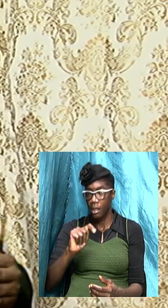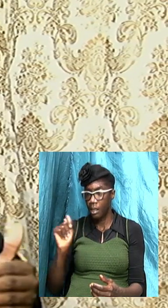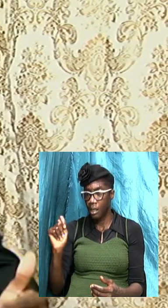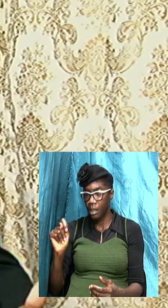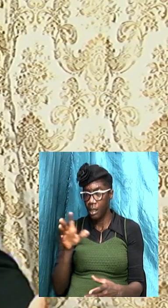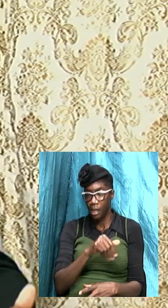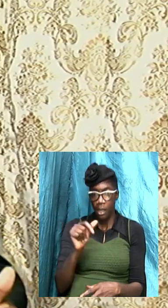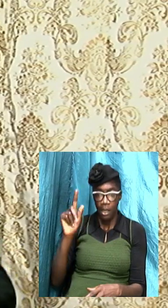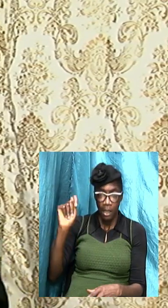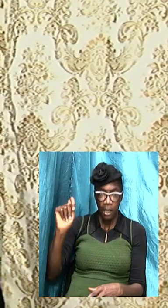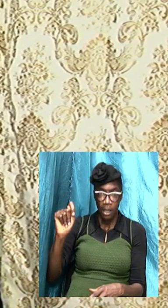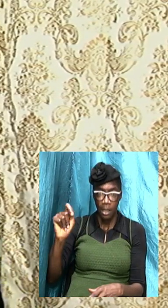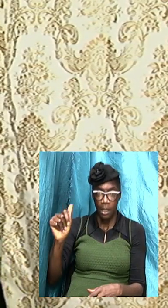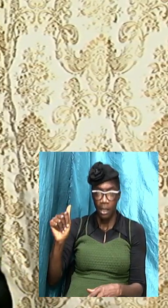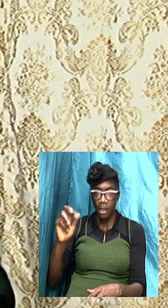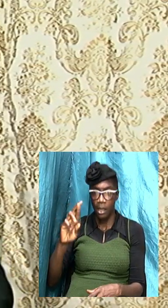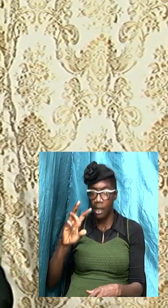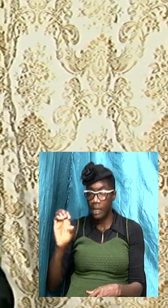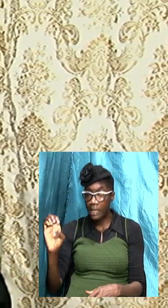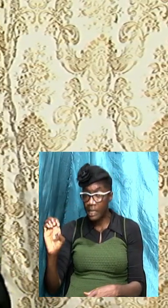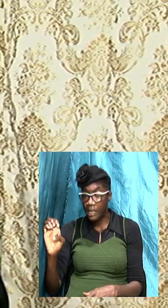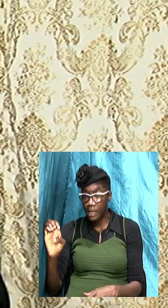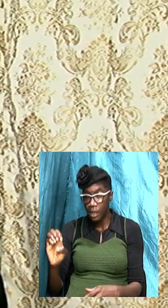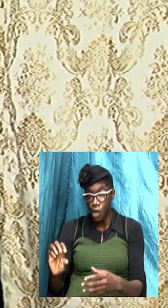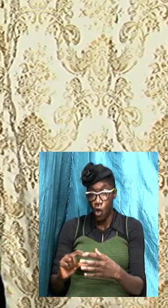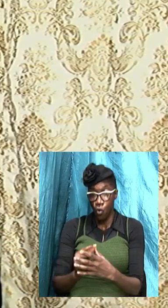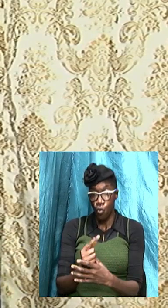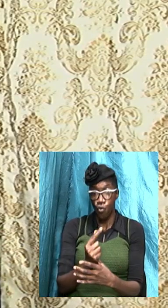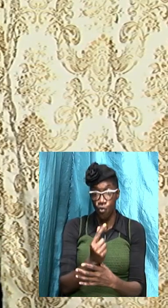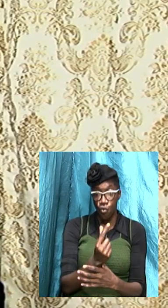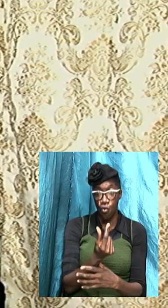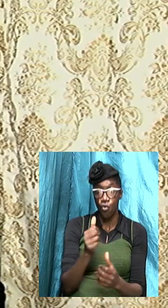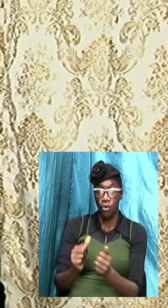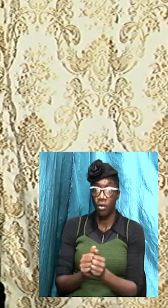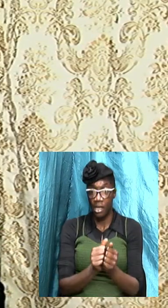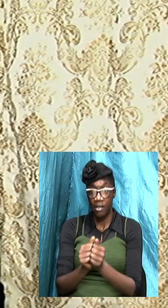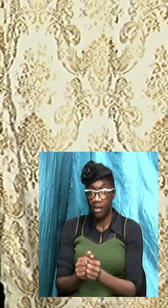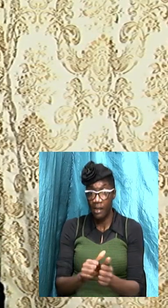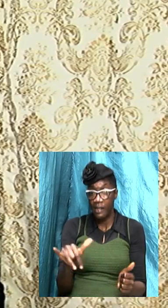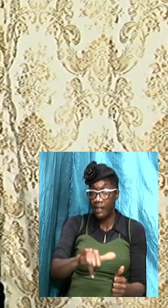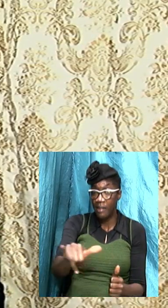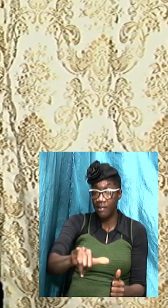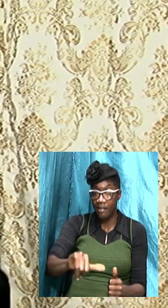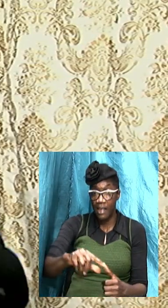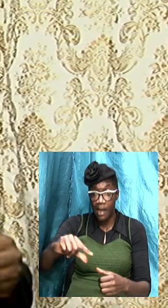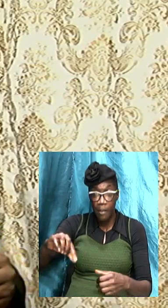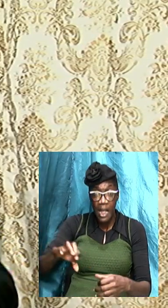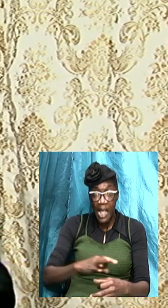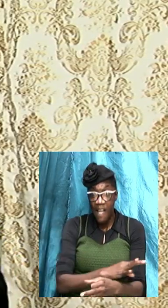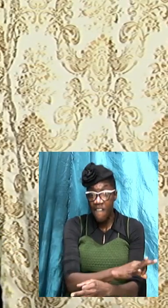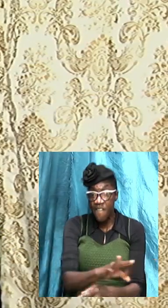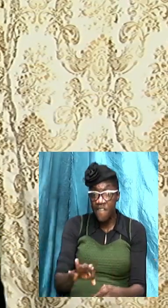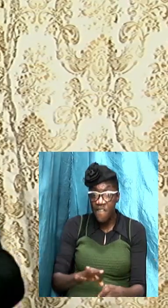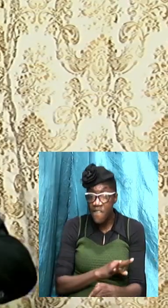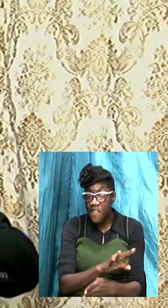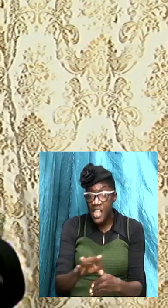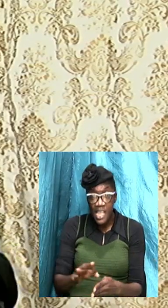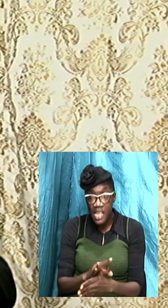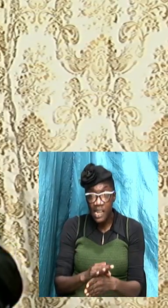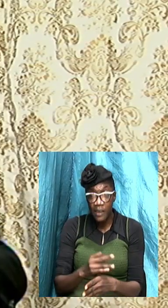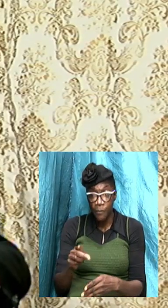of harvest all of them was in one field wheat and the tear was in the same field when the reaper said look here